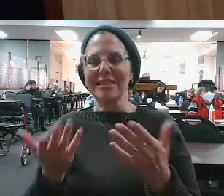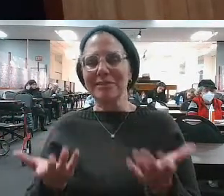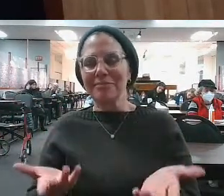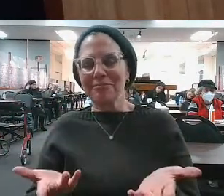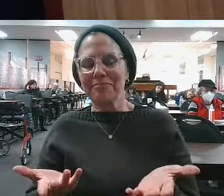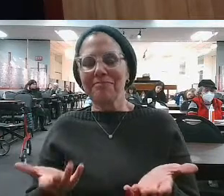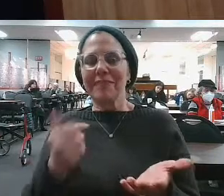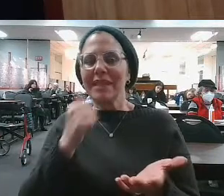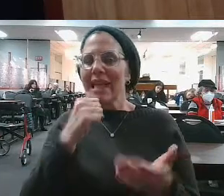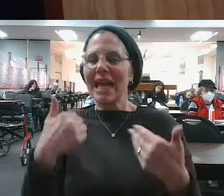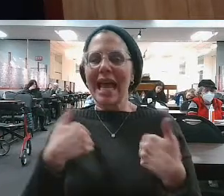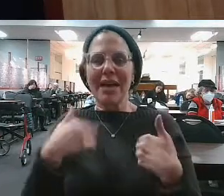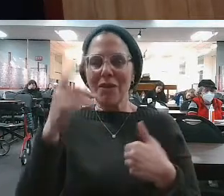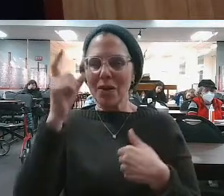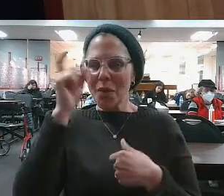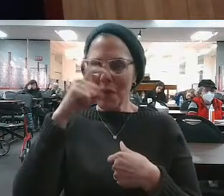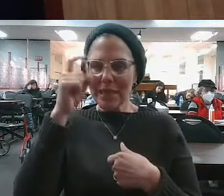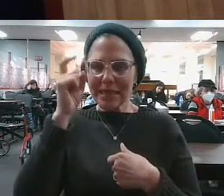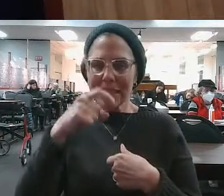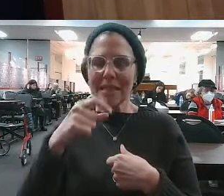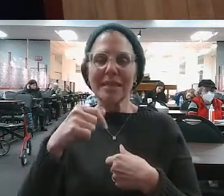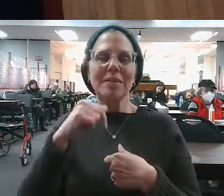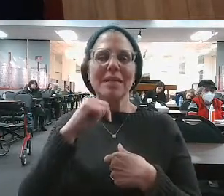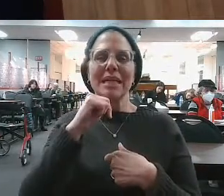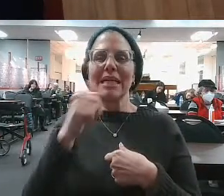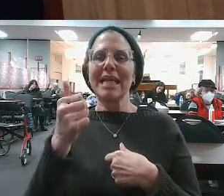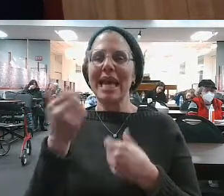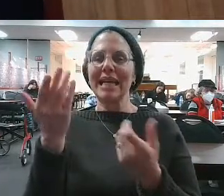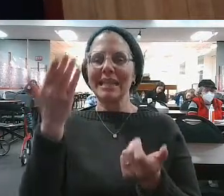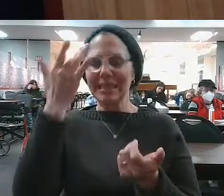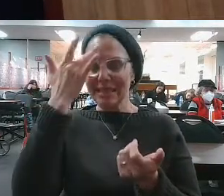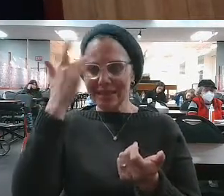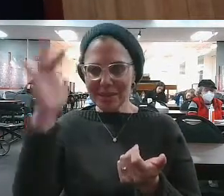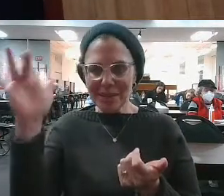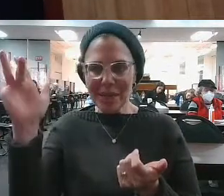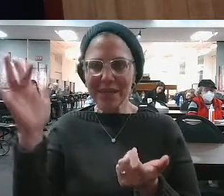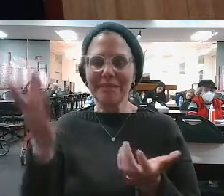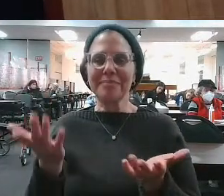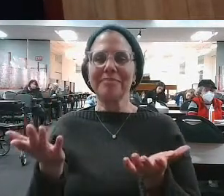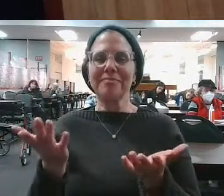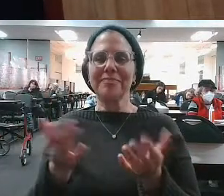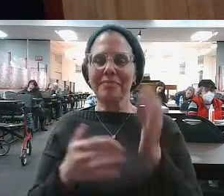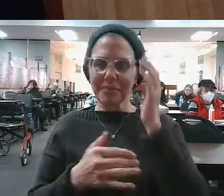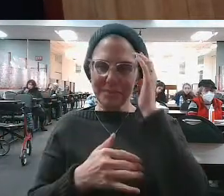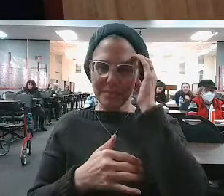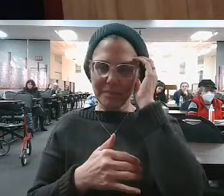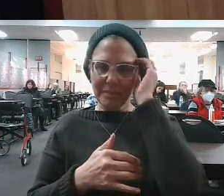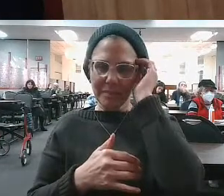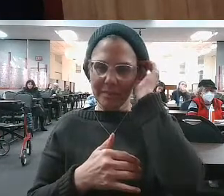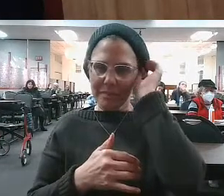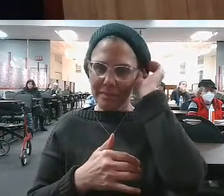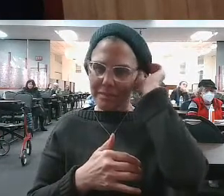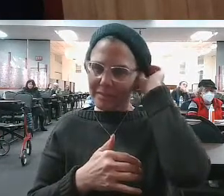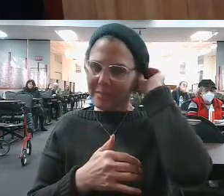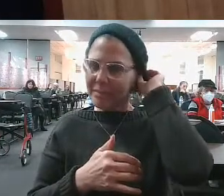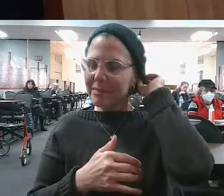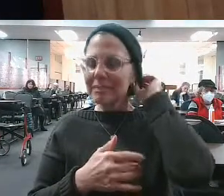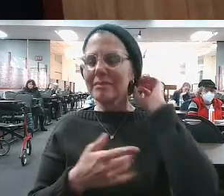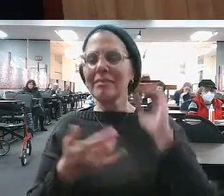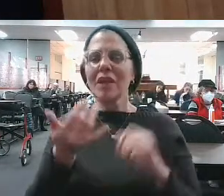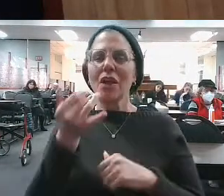they lack, not just wisdom, but just basic intellect. What is the point? Wisdom I understand. But shtos?